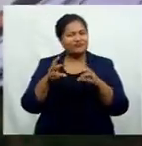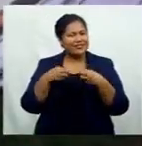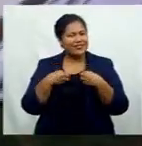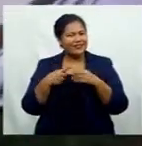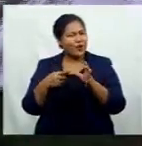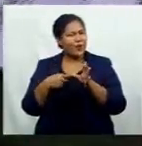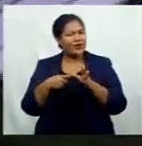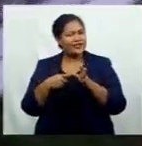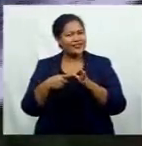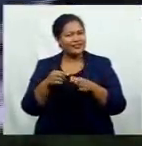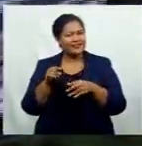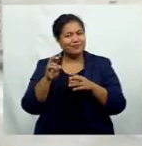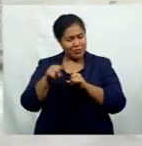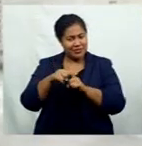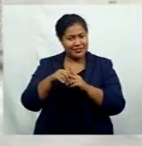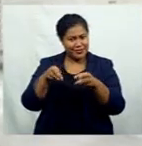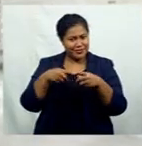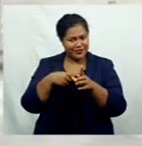customers.